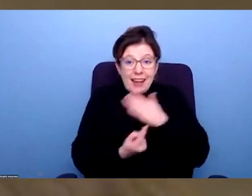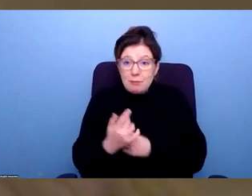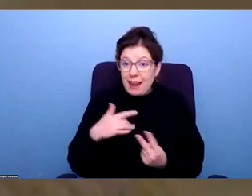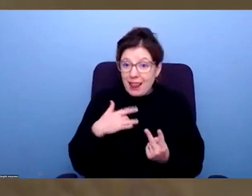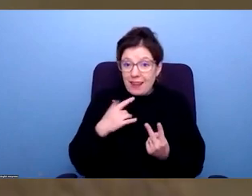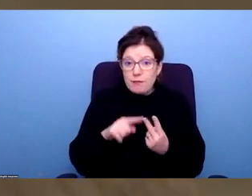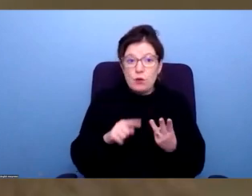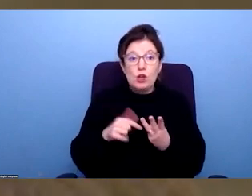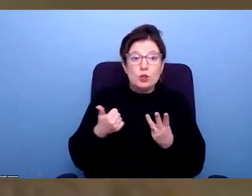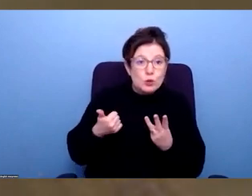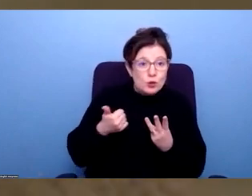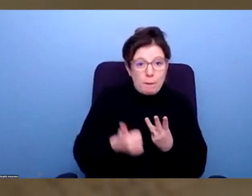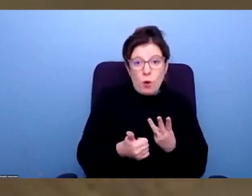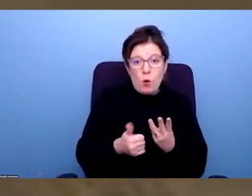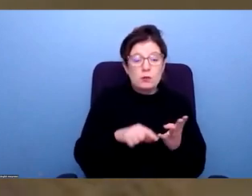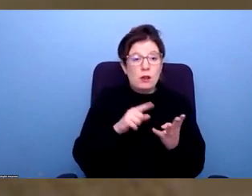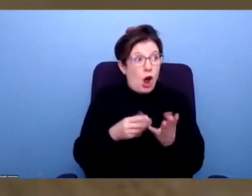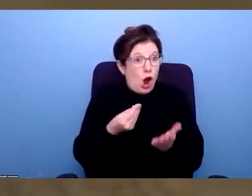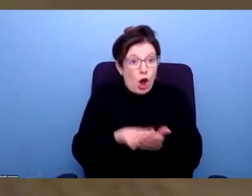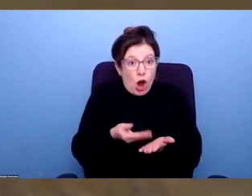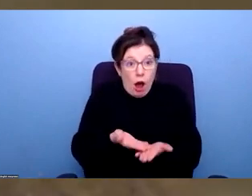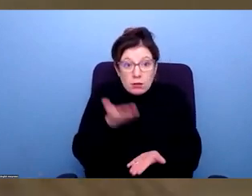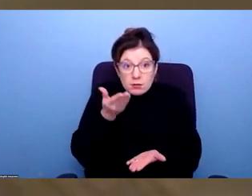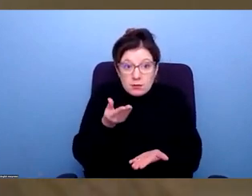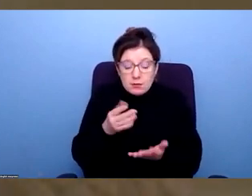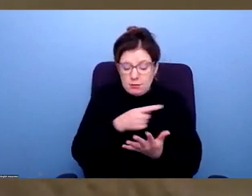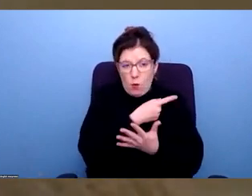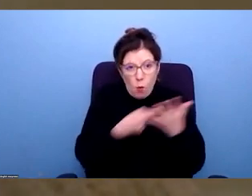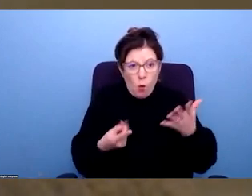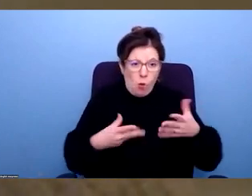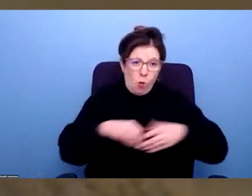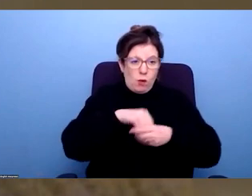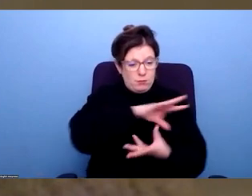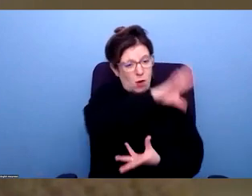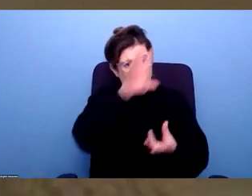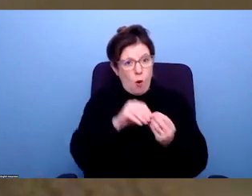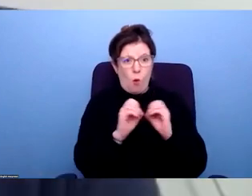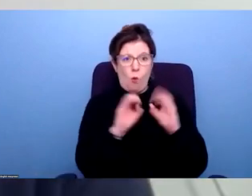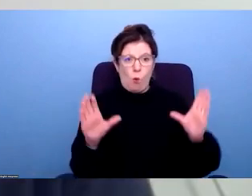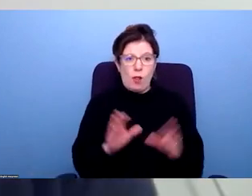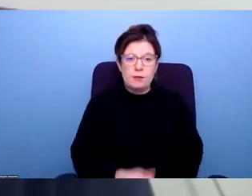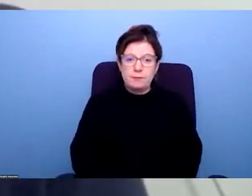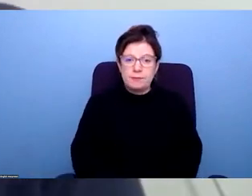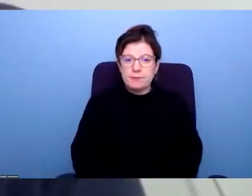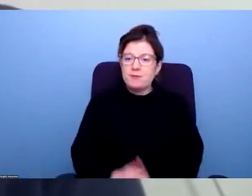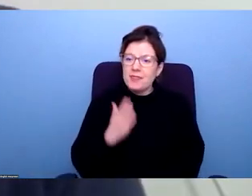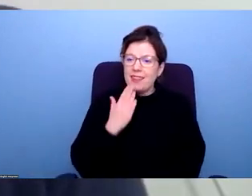support, you know, the cost of living crisis, all of those different things. Thank you, Amelia.